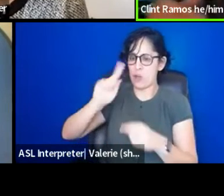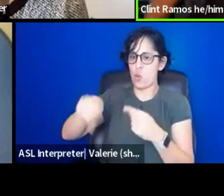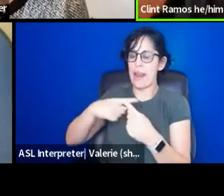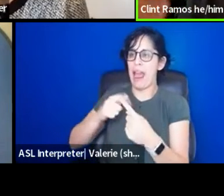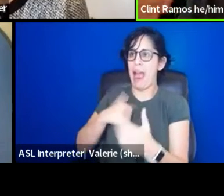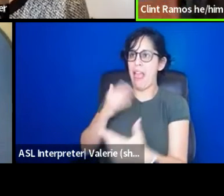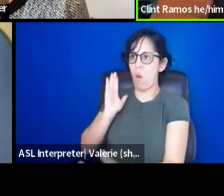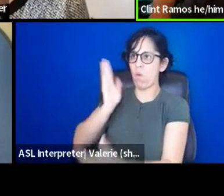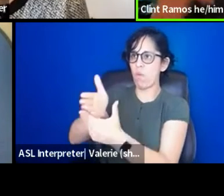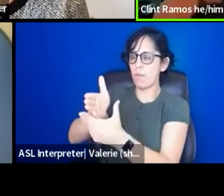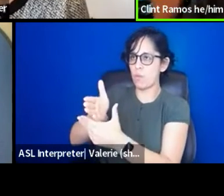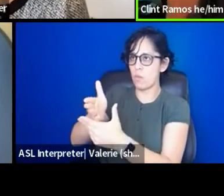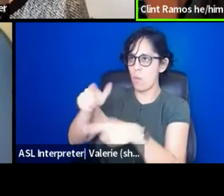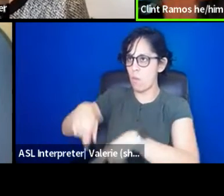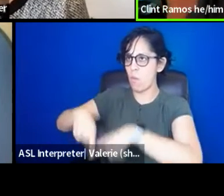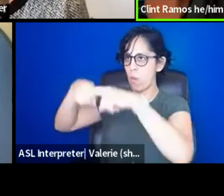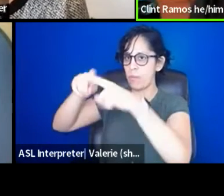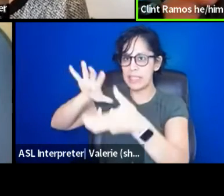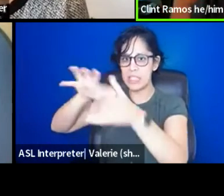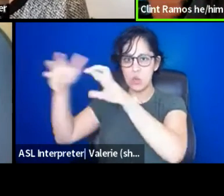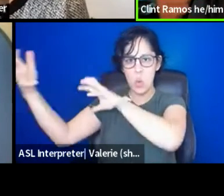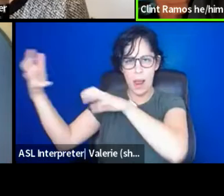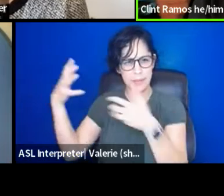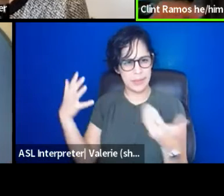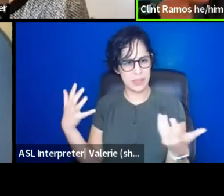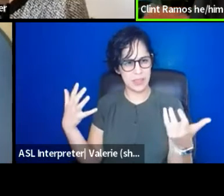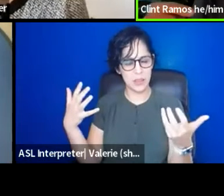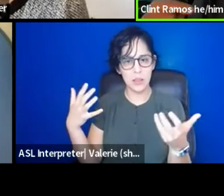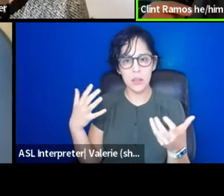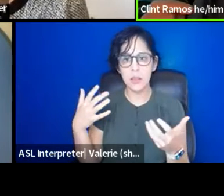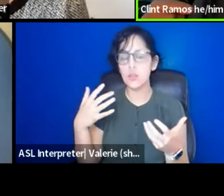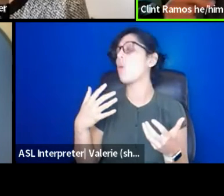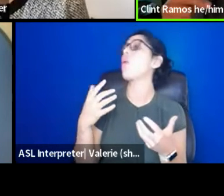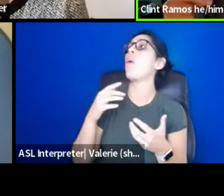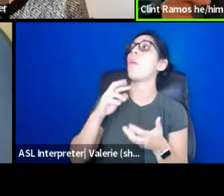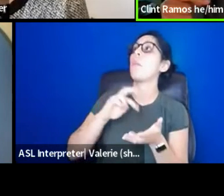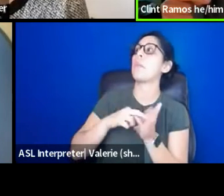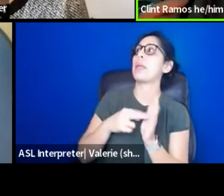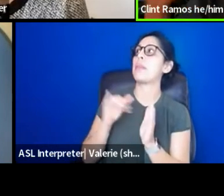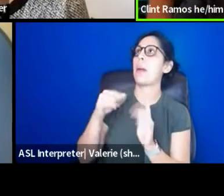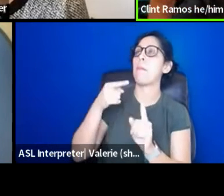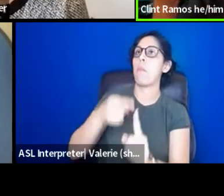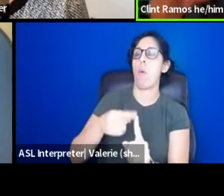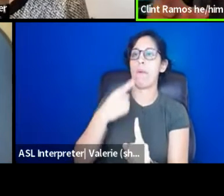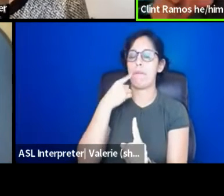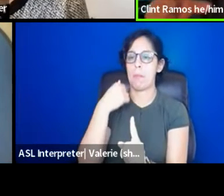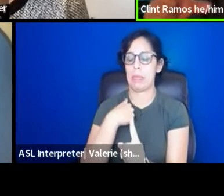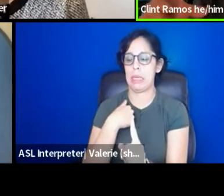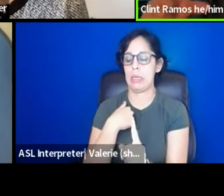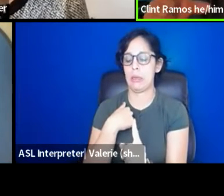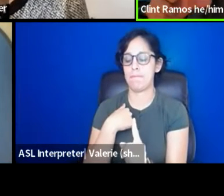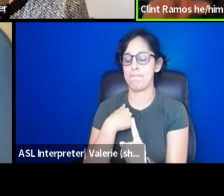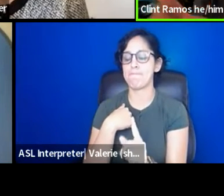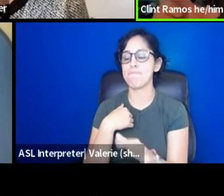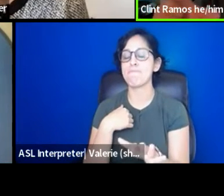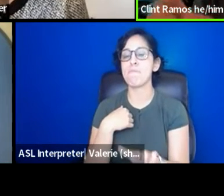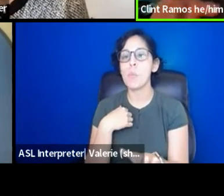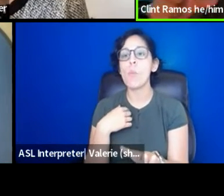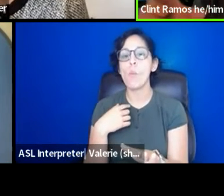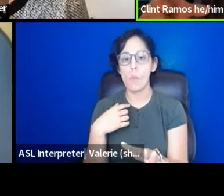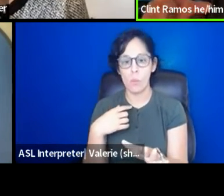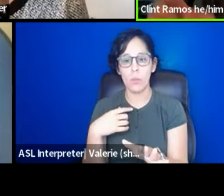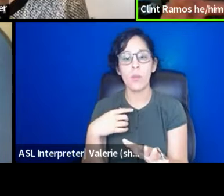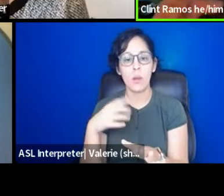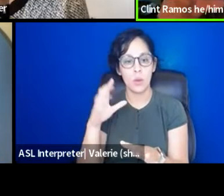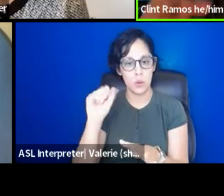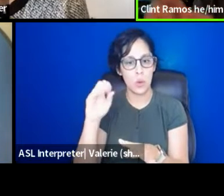to me, it really drove home the point, right? When, after We See You had, had written out